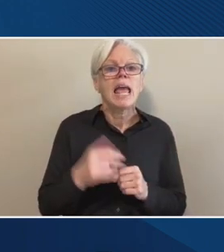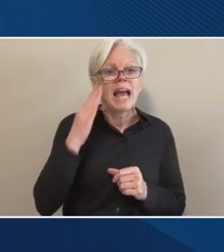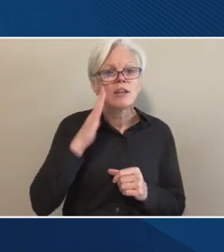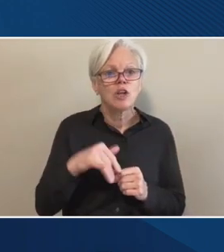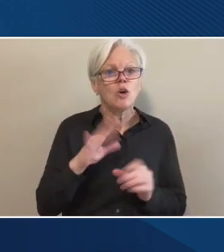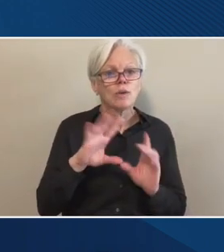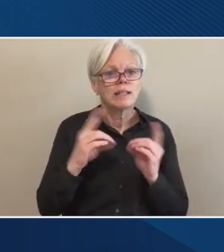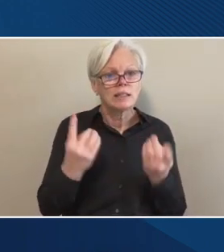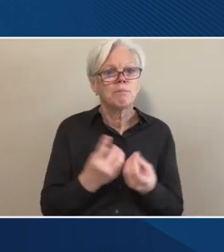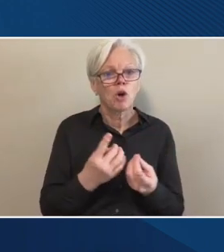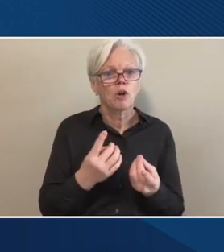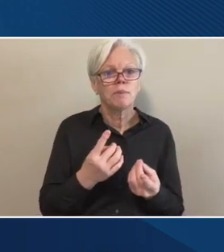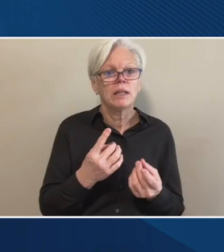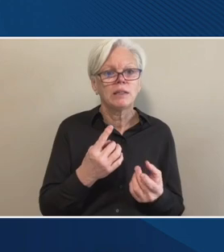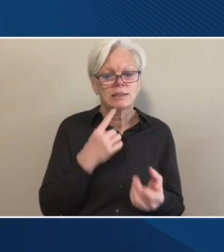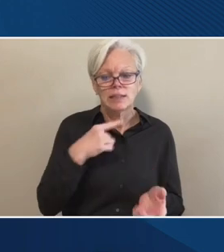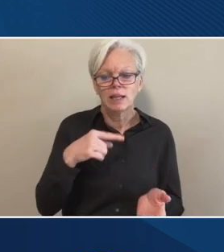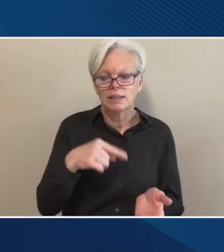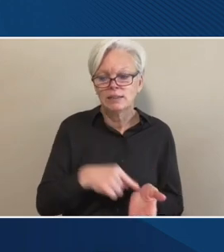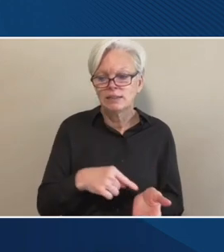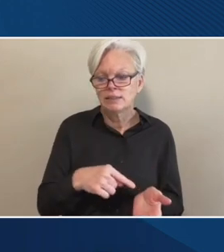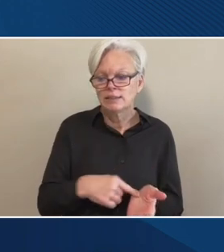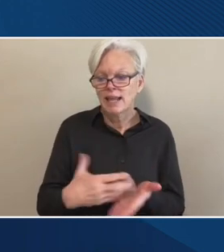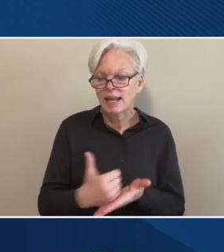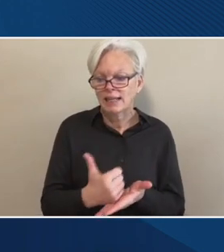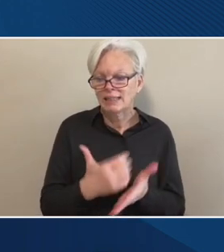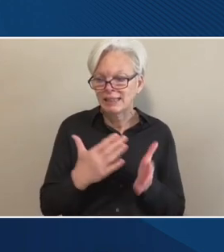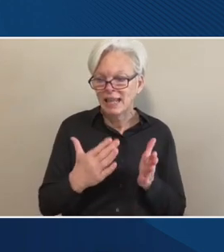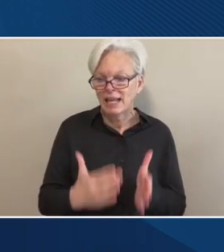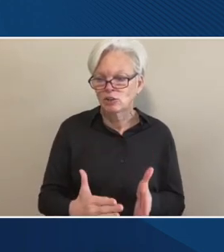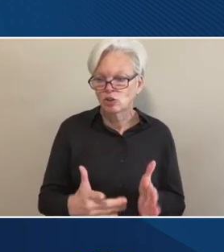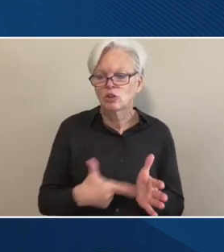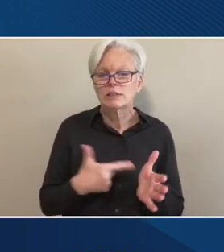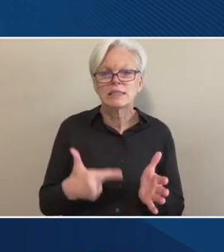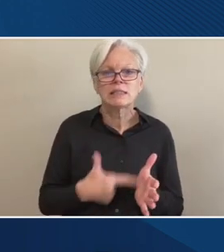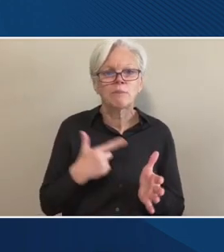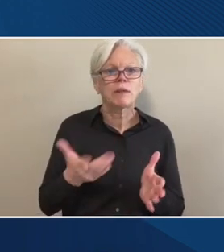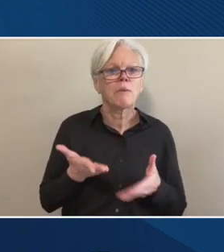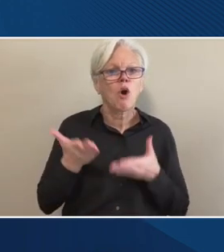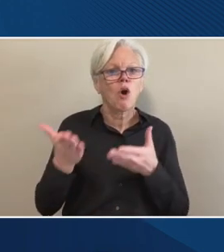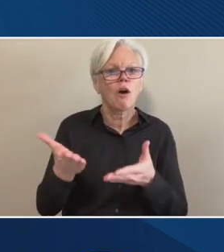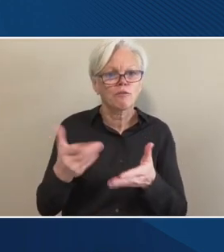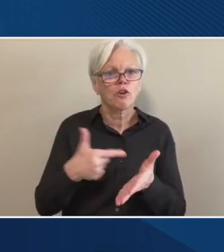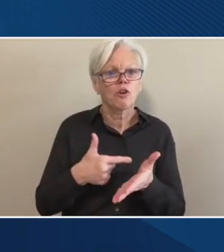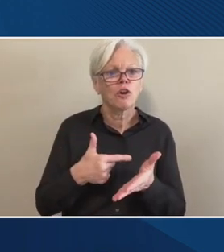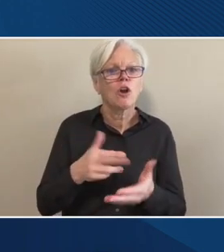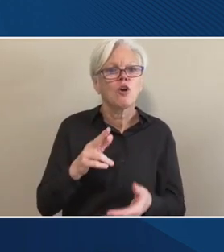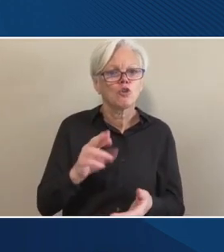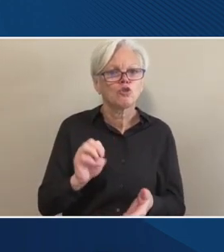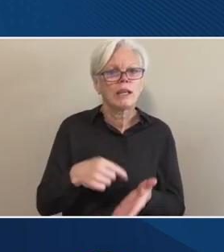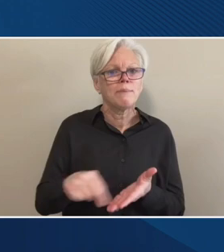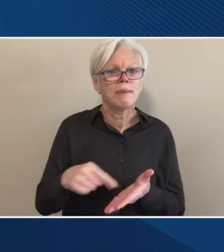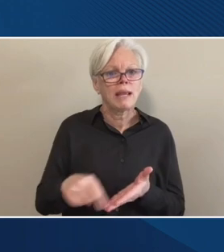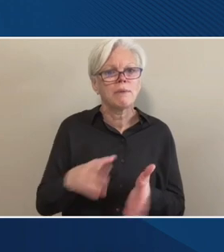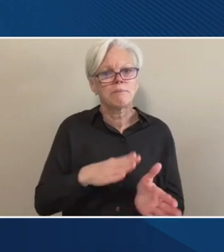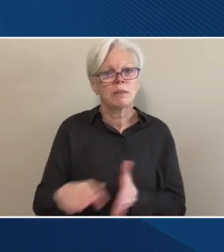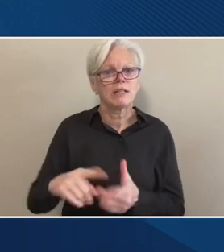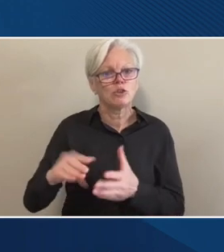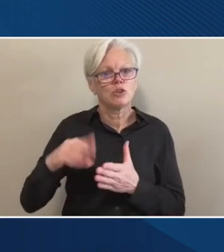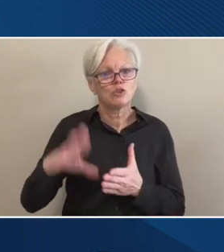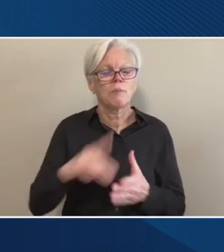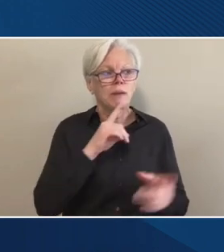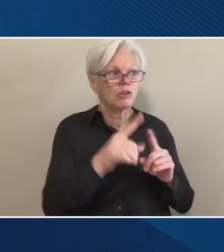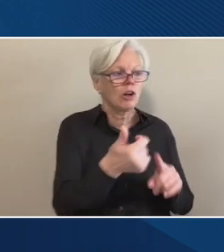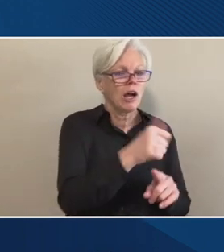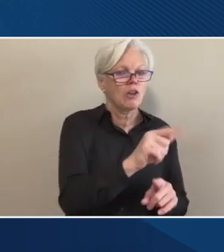that its debt collector and I'm not sure which one, um, sometimes offers repayment plans to students, but I've talked to other legal aid folks and none of